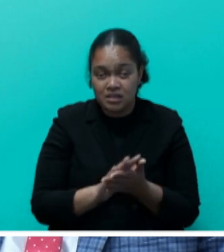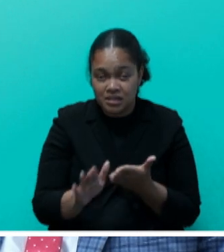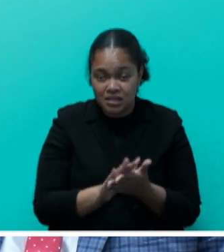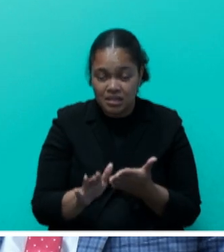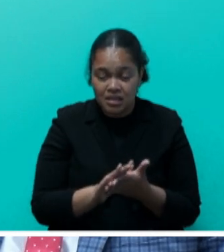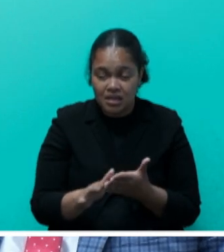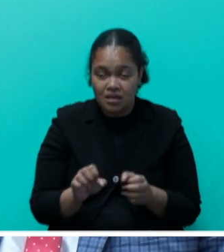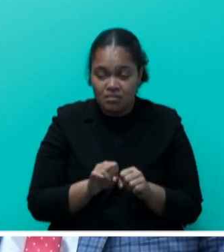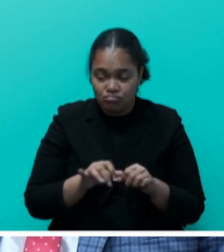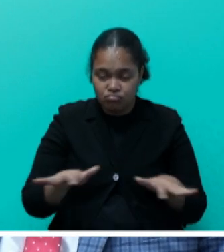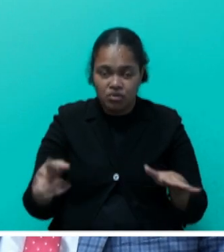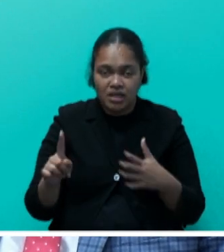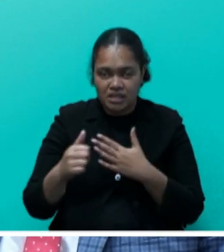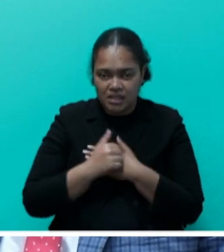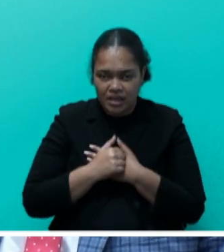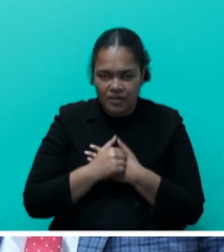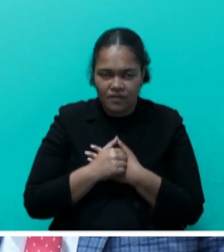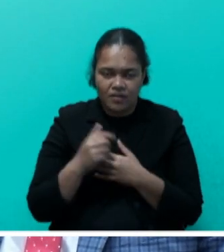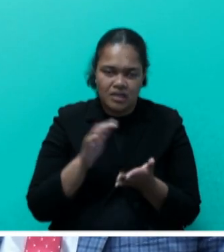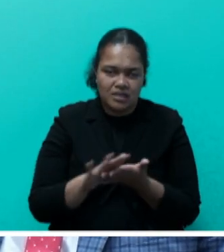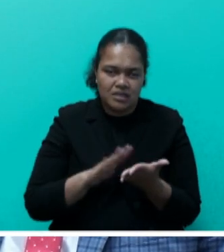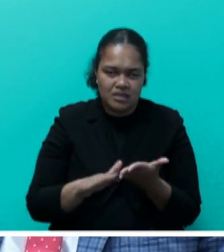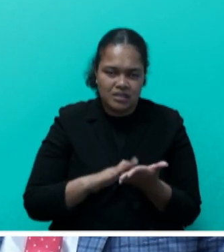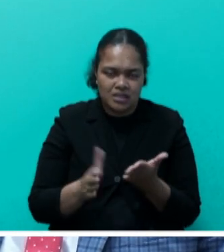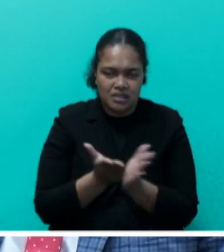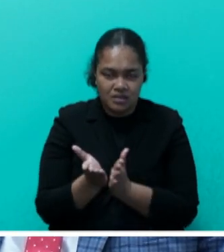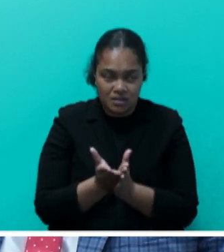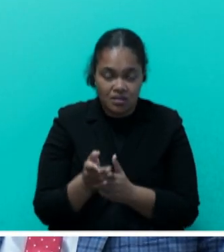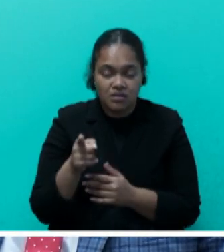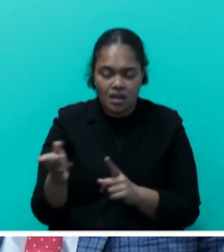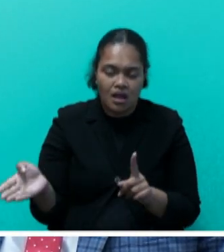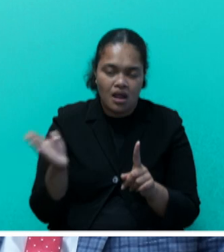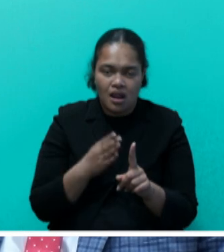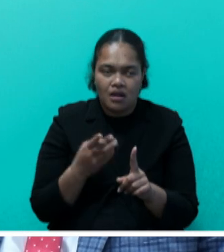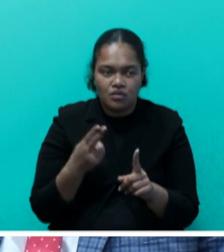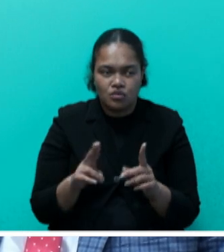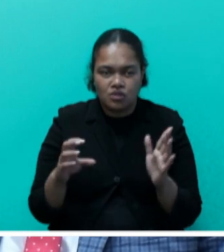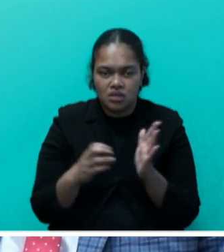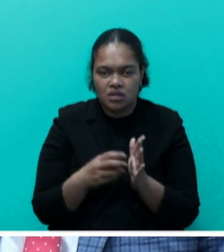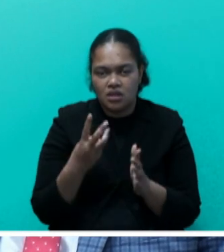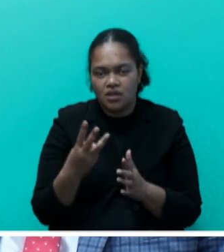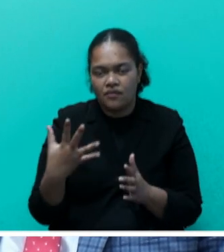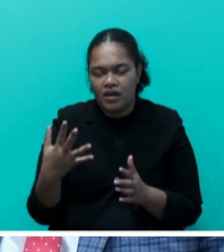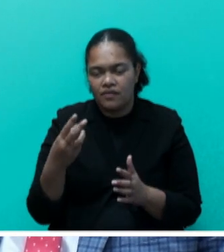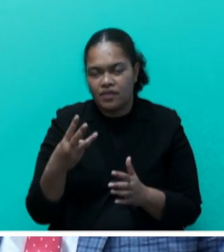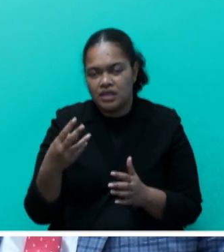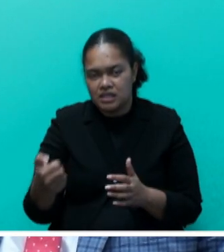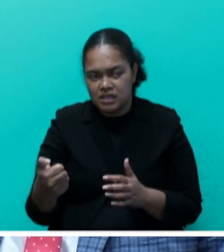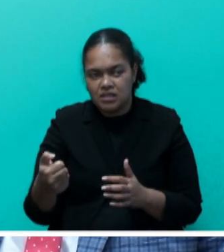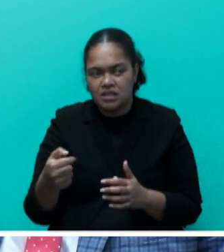services and two, access to safe sanitation services, which of course is aligned to section 35 and 36 of the